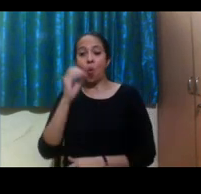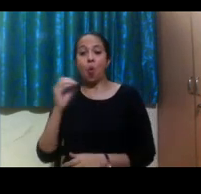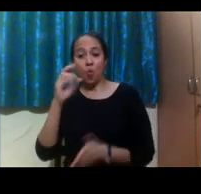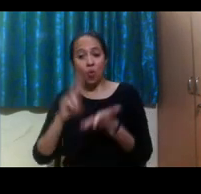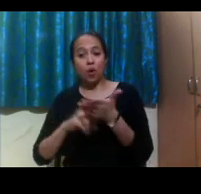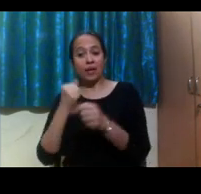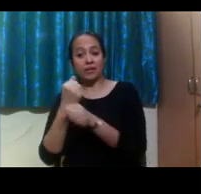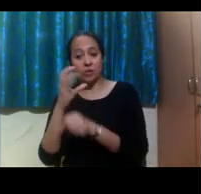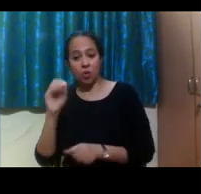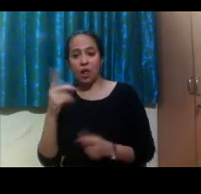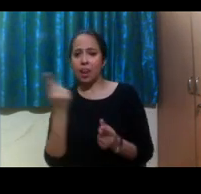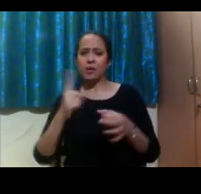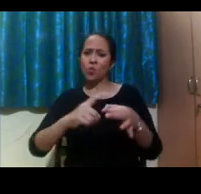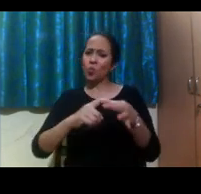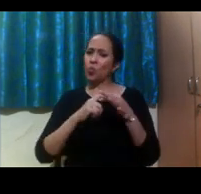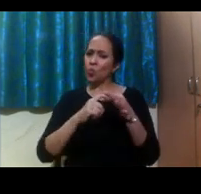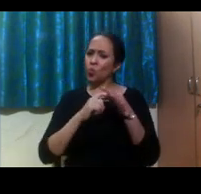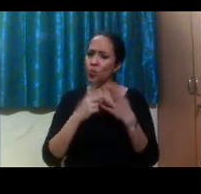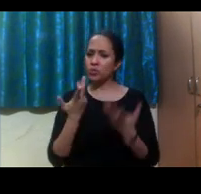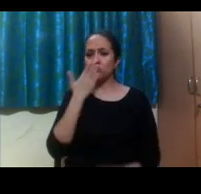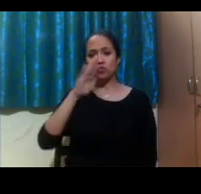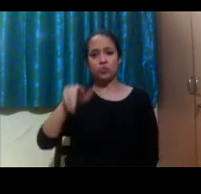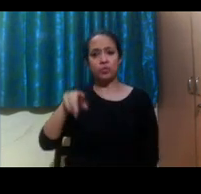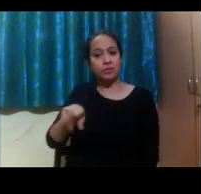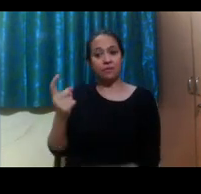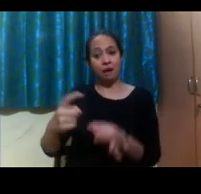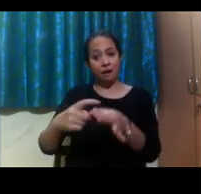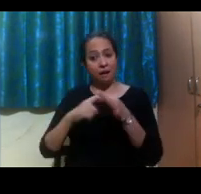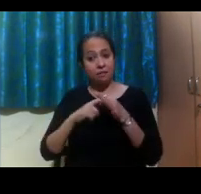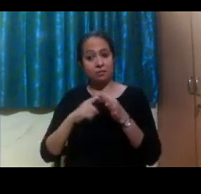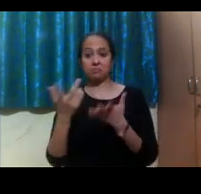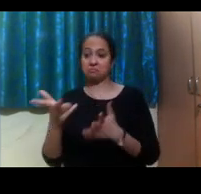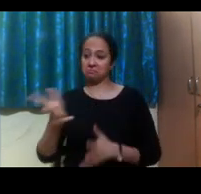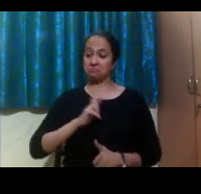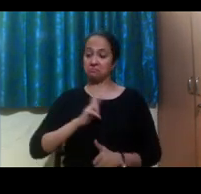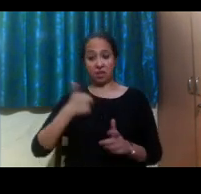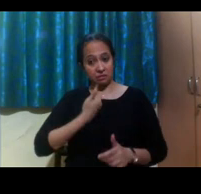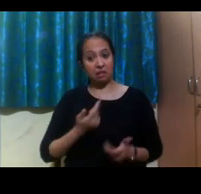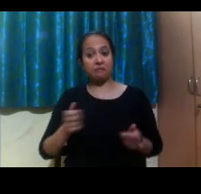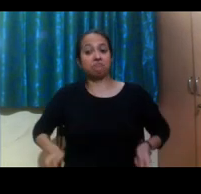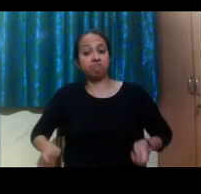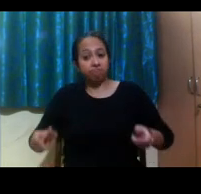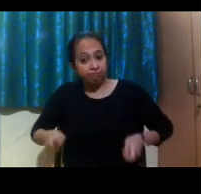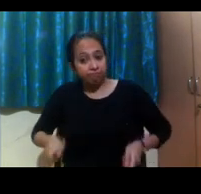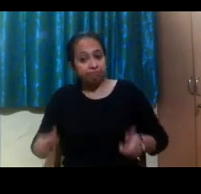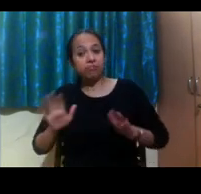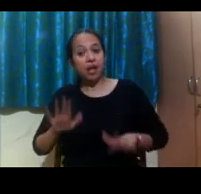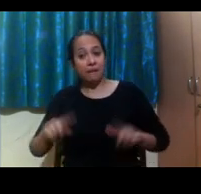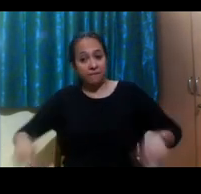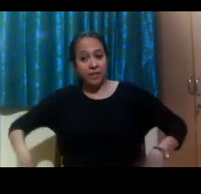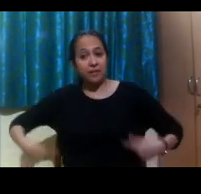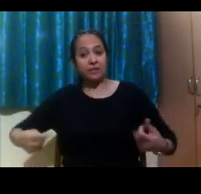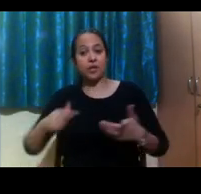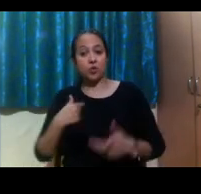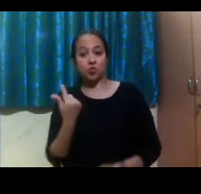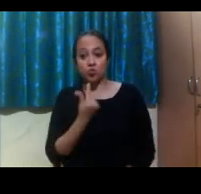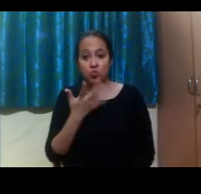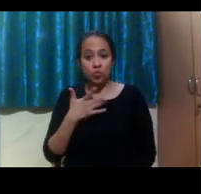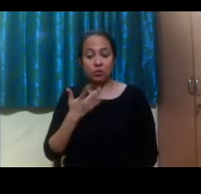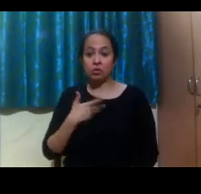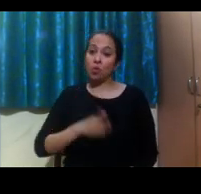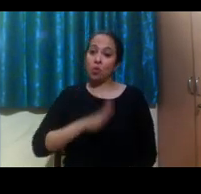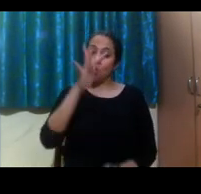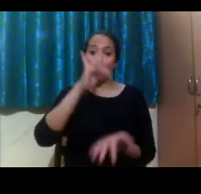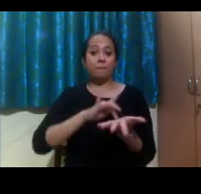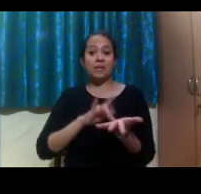questions from a student, let's say, who's a wheelchair user that might be studying in Virginia. And